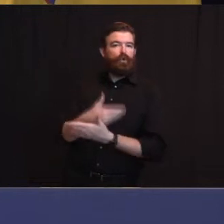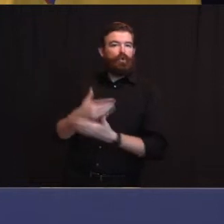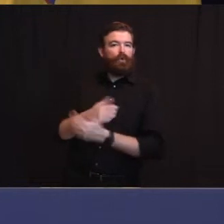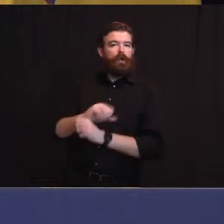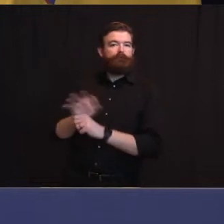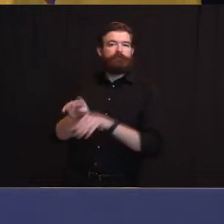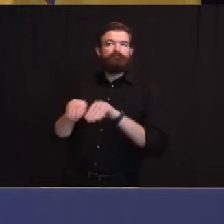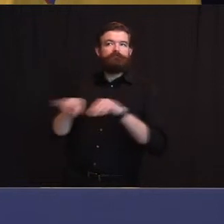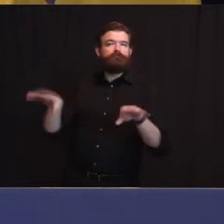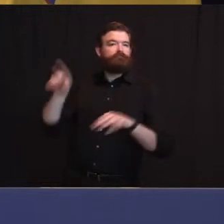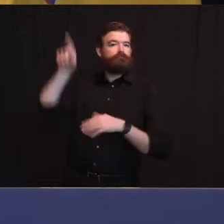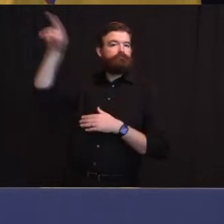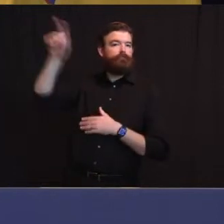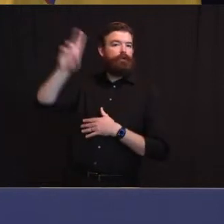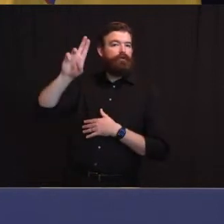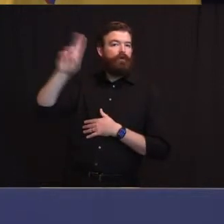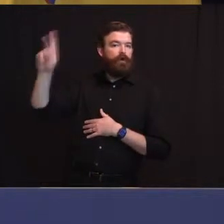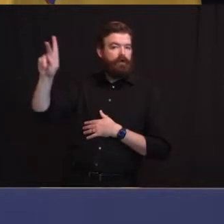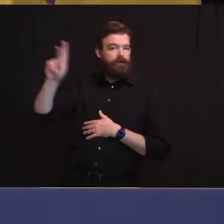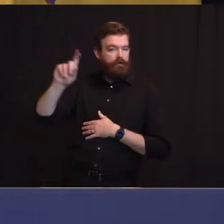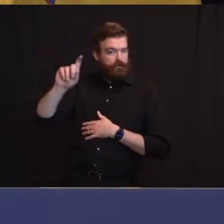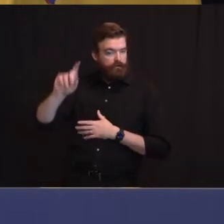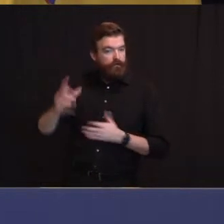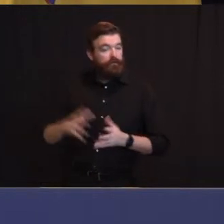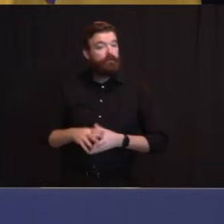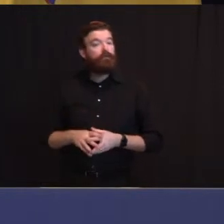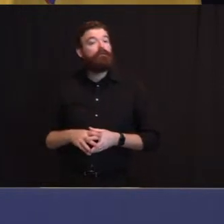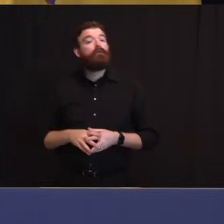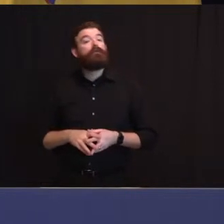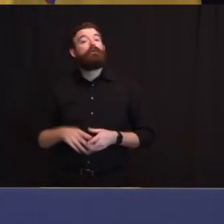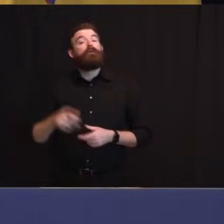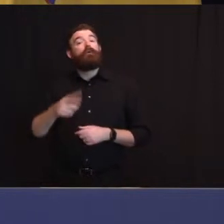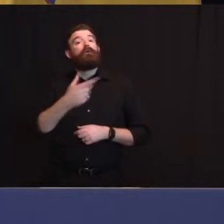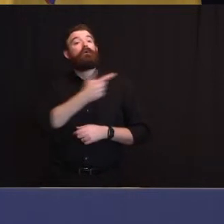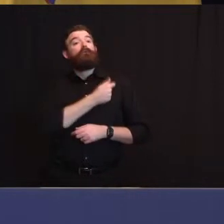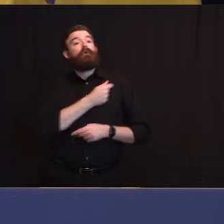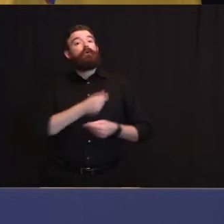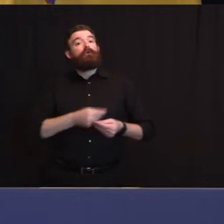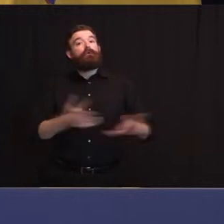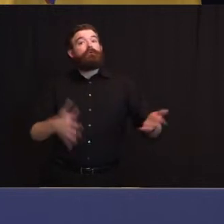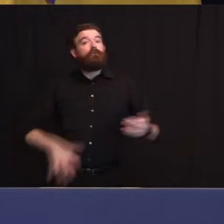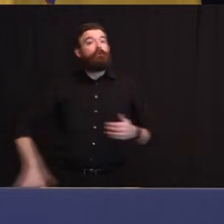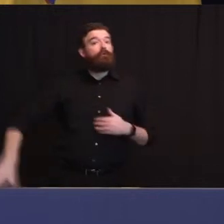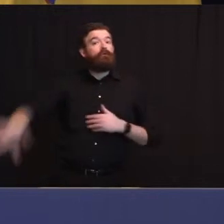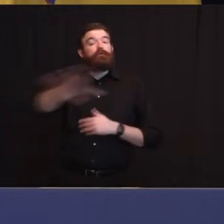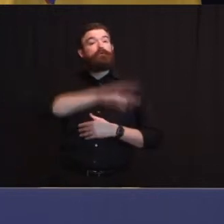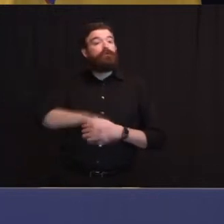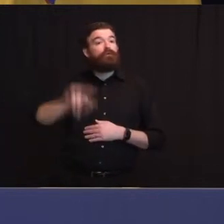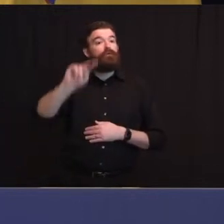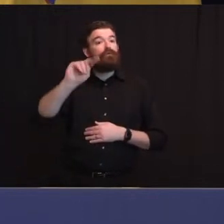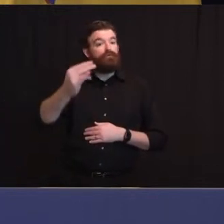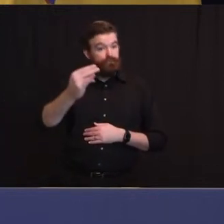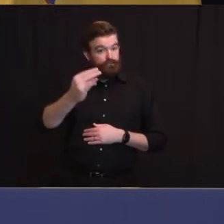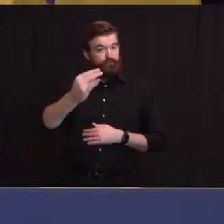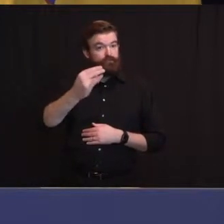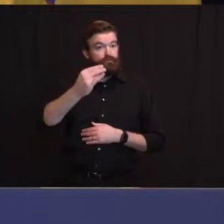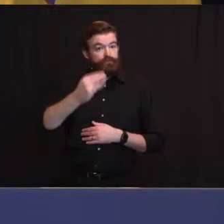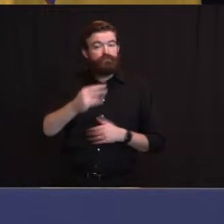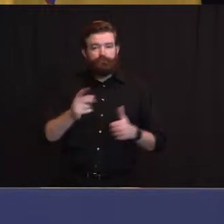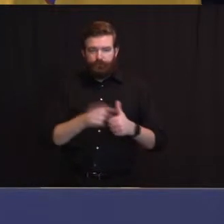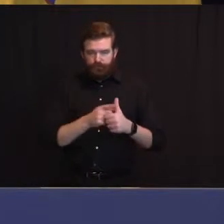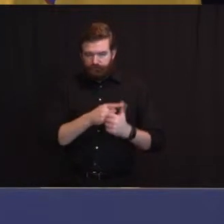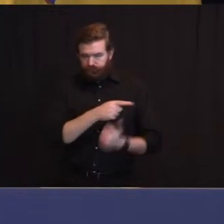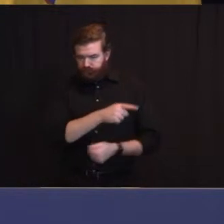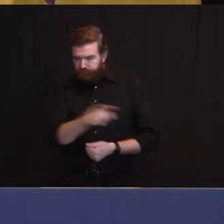Governor, with regard to the rollout of the vaccines and the significance of starting long-term care, you had also